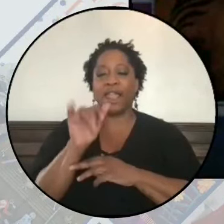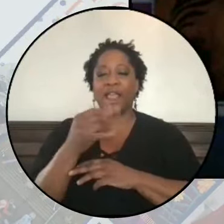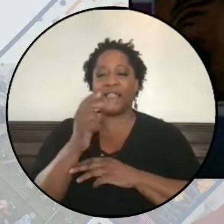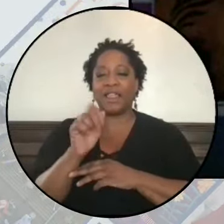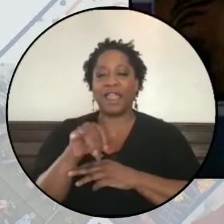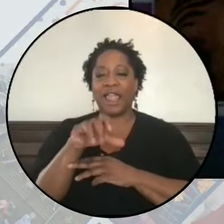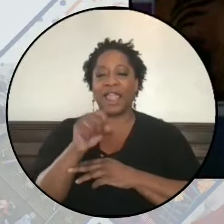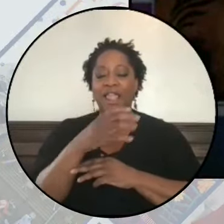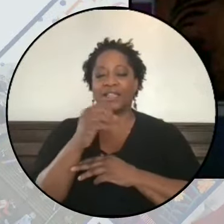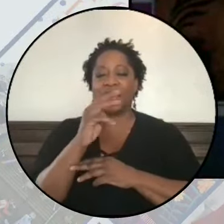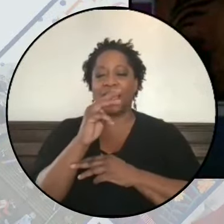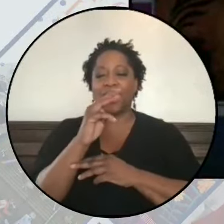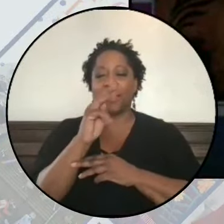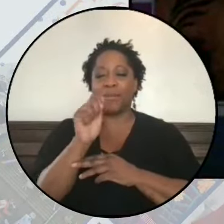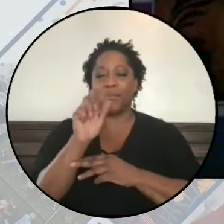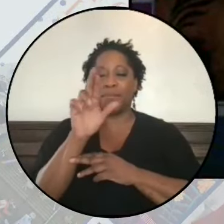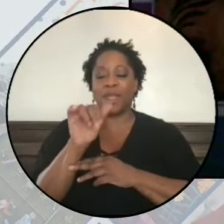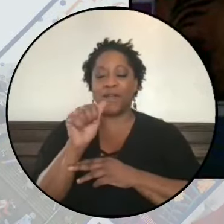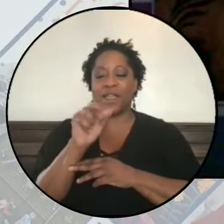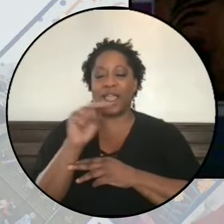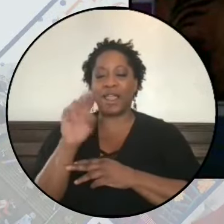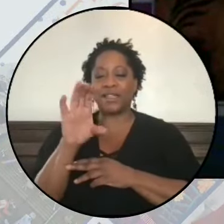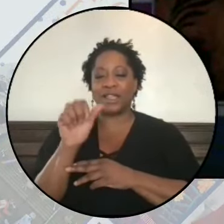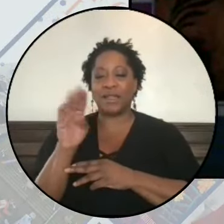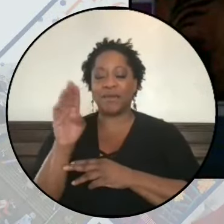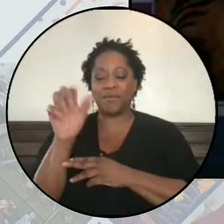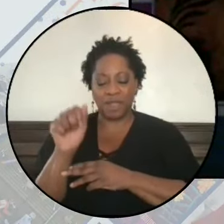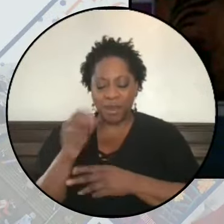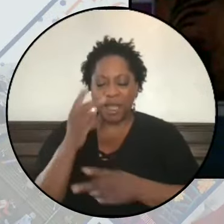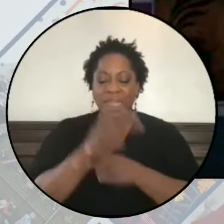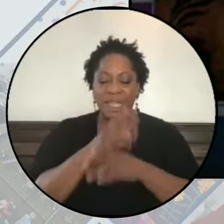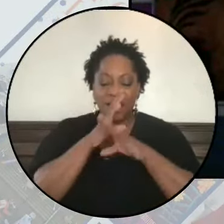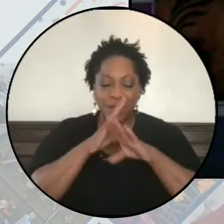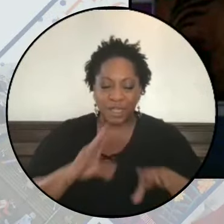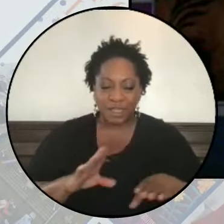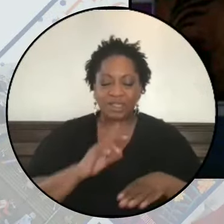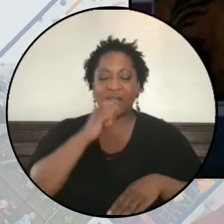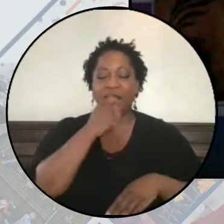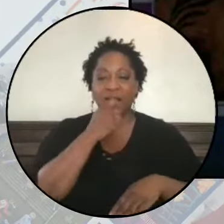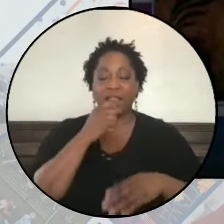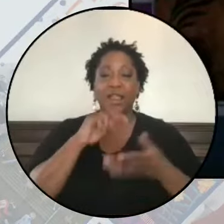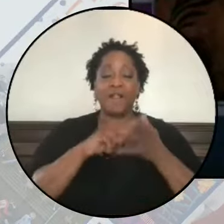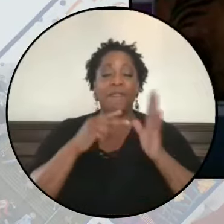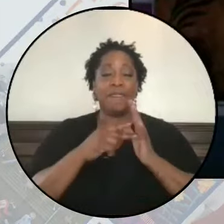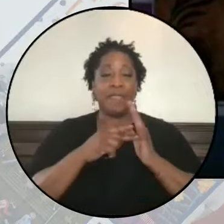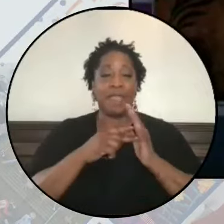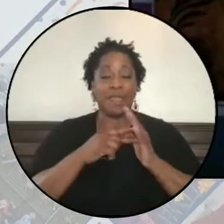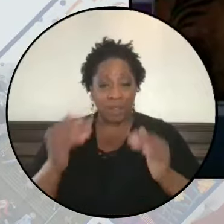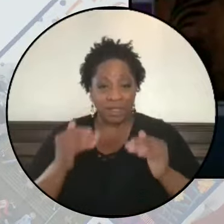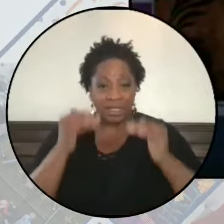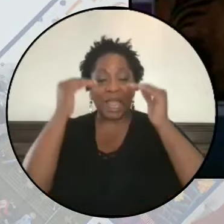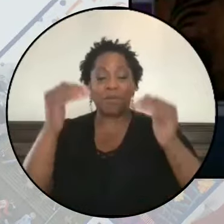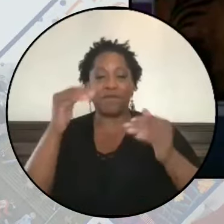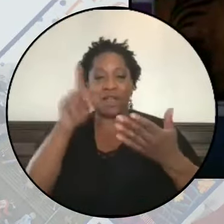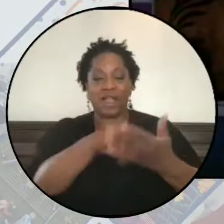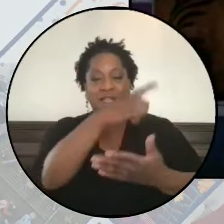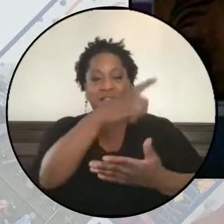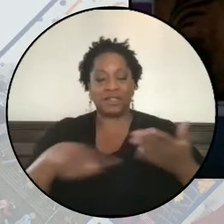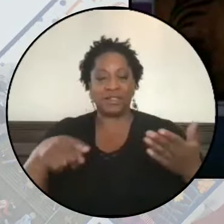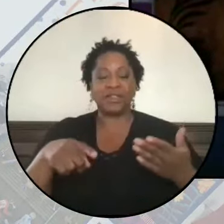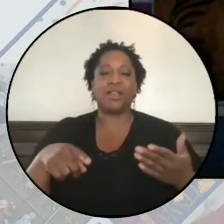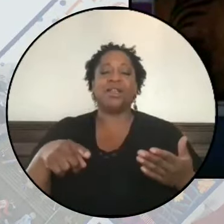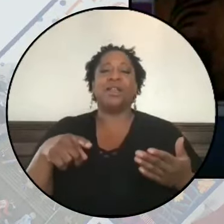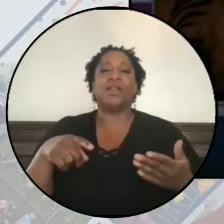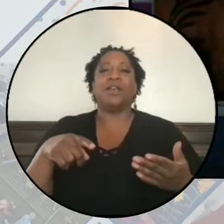McCava, staying silent, as we know, amplifies the policing and punishment of our black, brown, Palestinian, Arab, Jewish, and Muslim